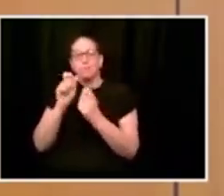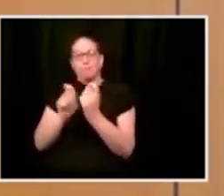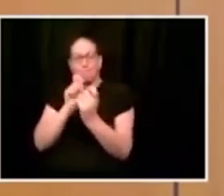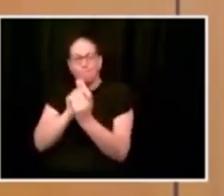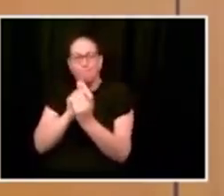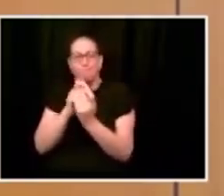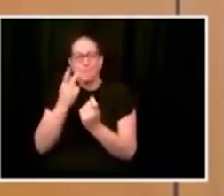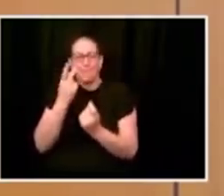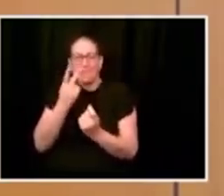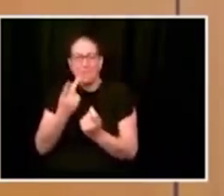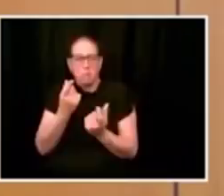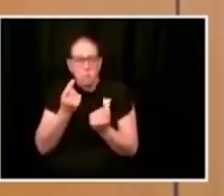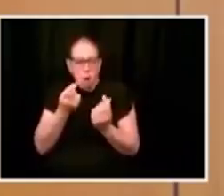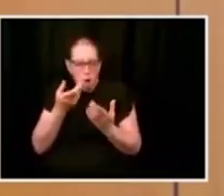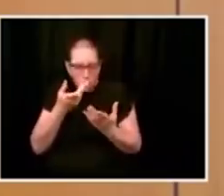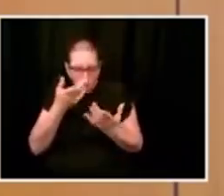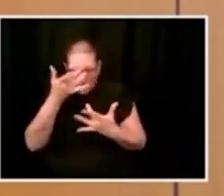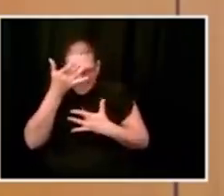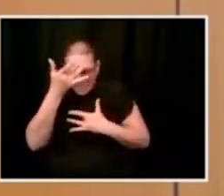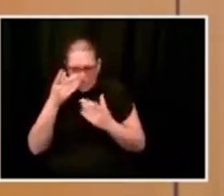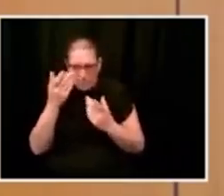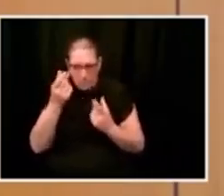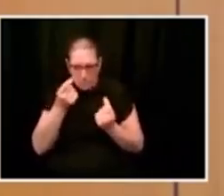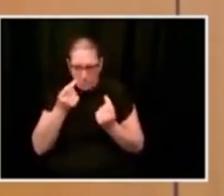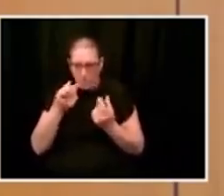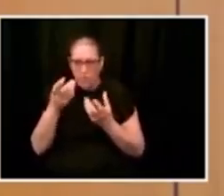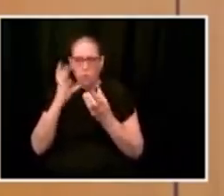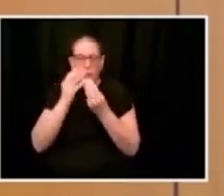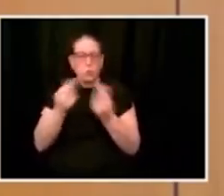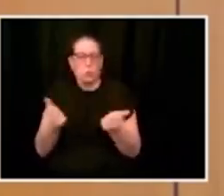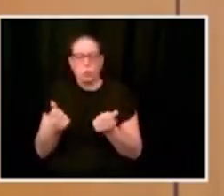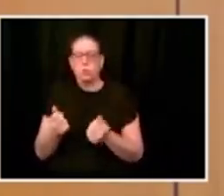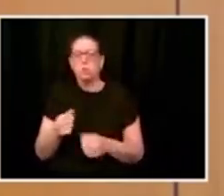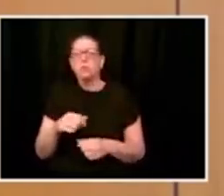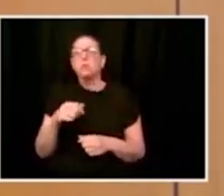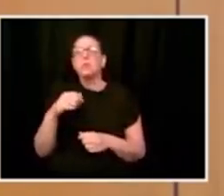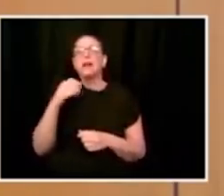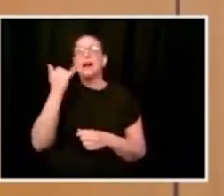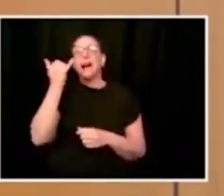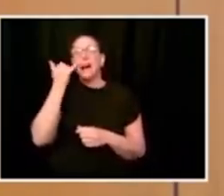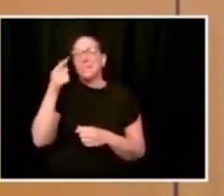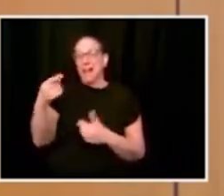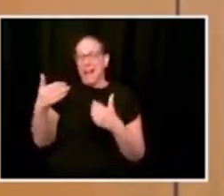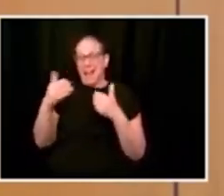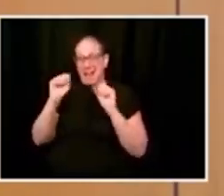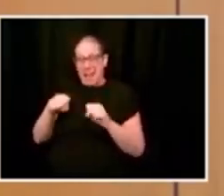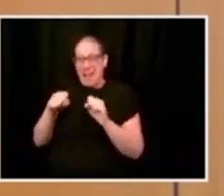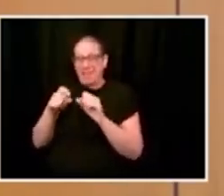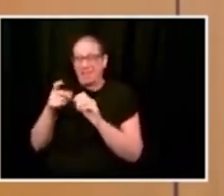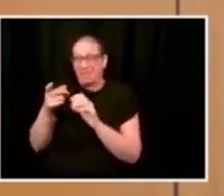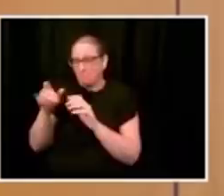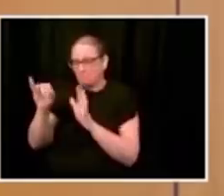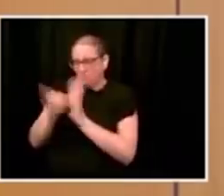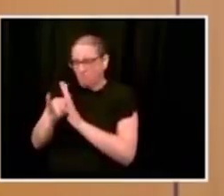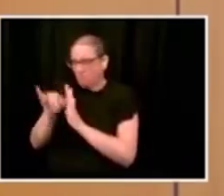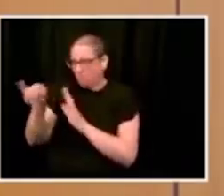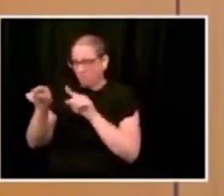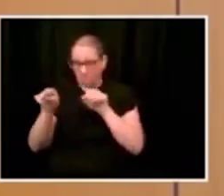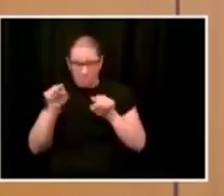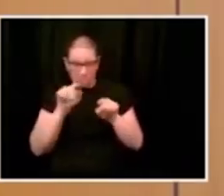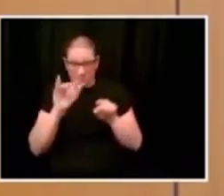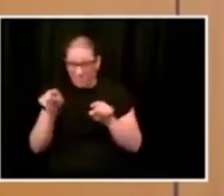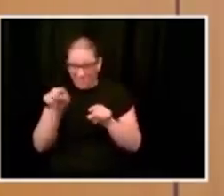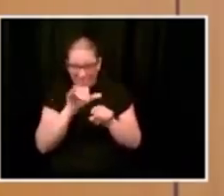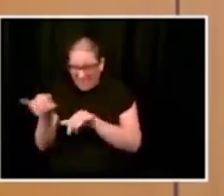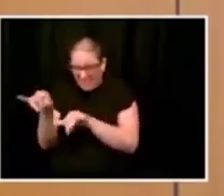syndrome is to ensure that prevention, right? So it goes back to having New Yorkers stay home, continuing